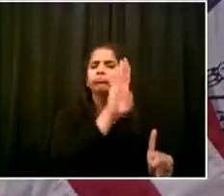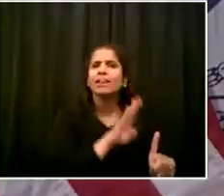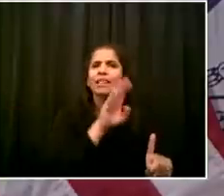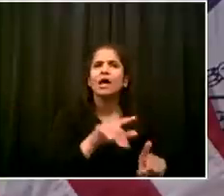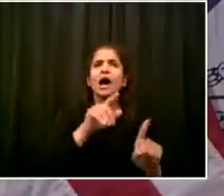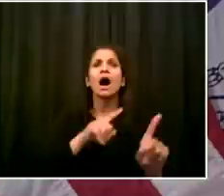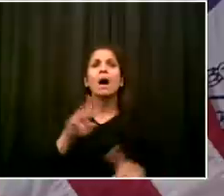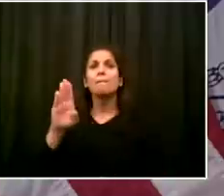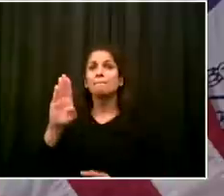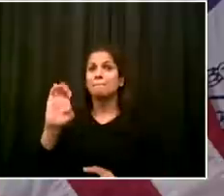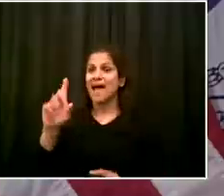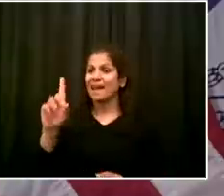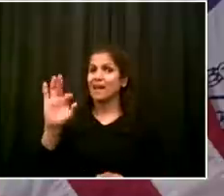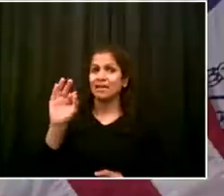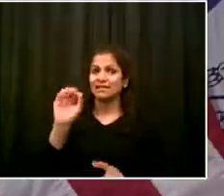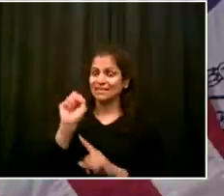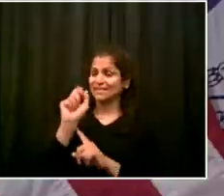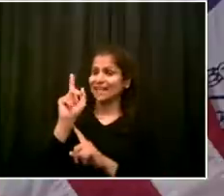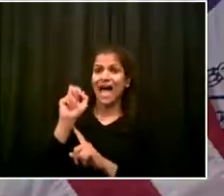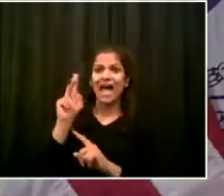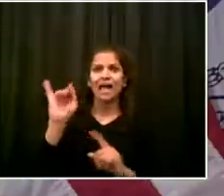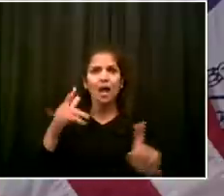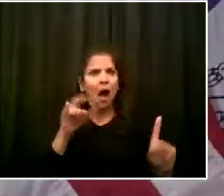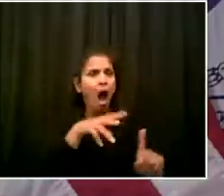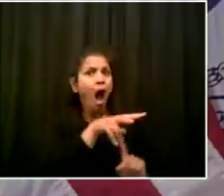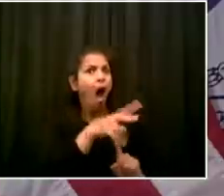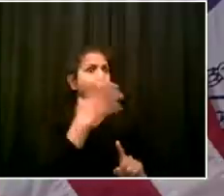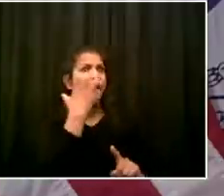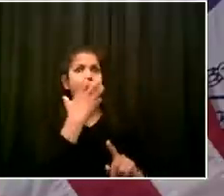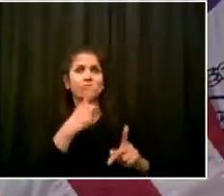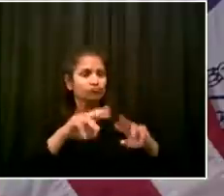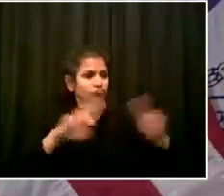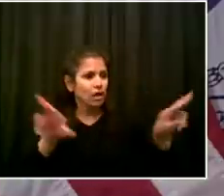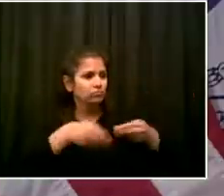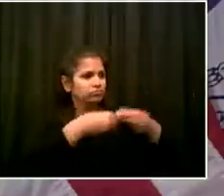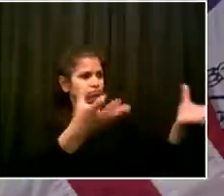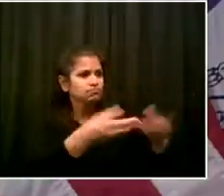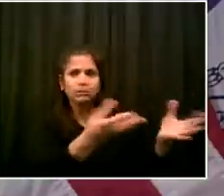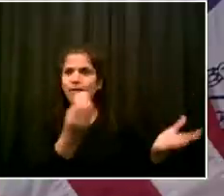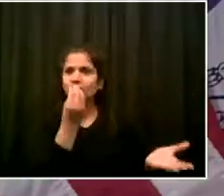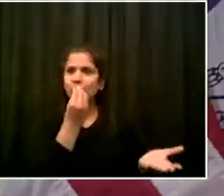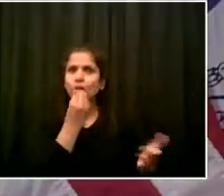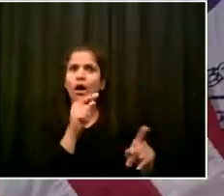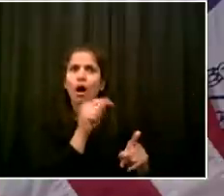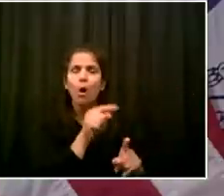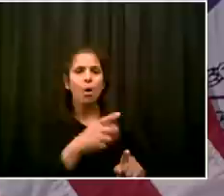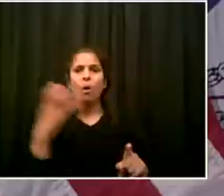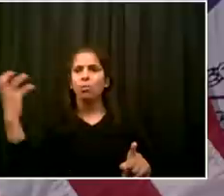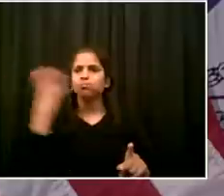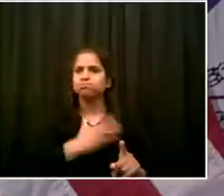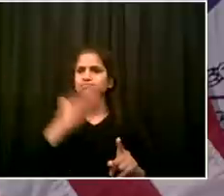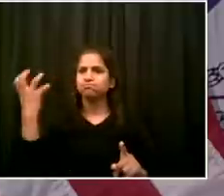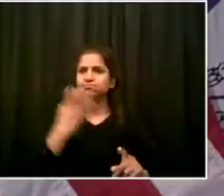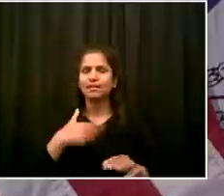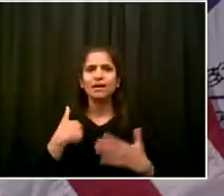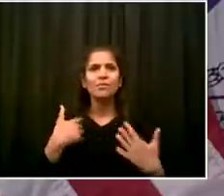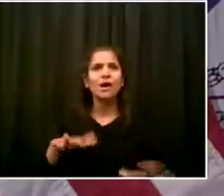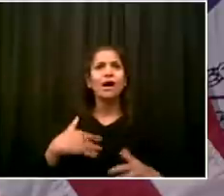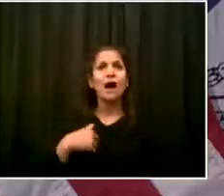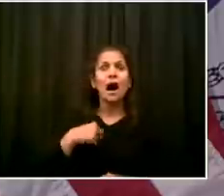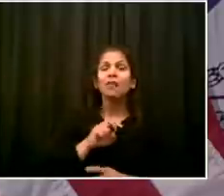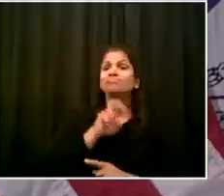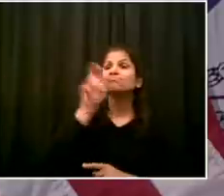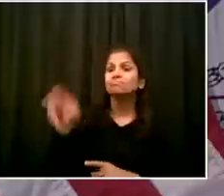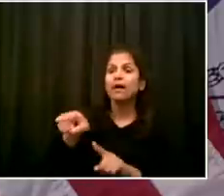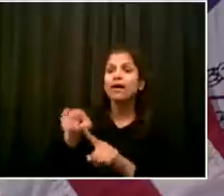community, feeding people who live, you know, on their block and down the street from them and worship in the same churches.